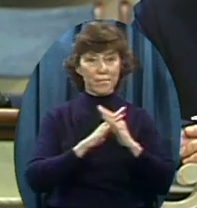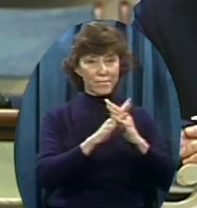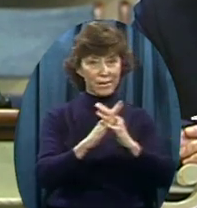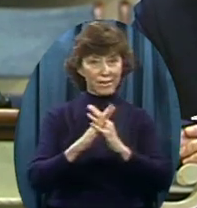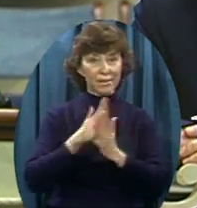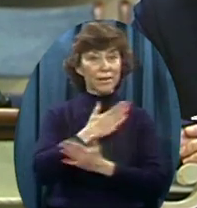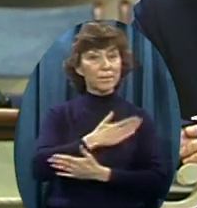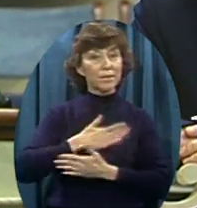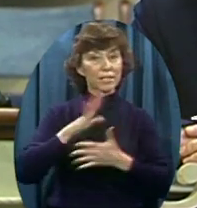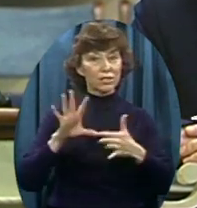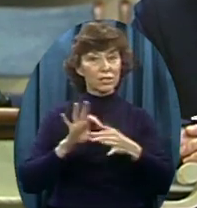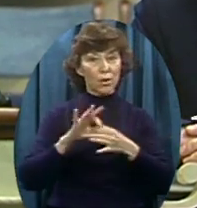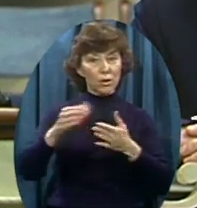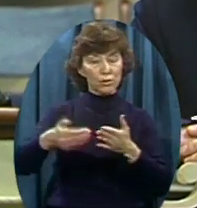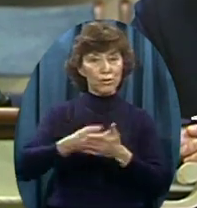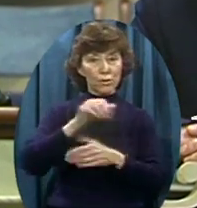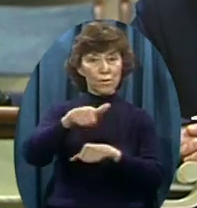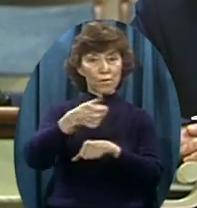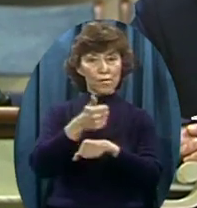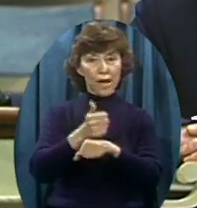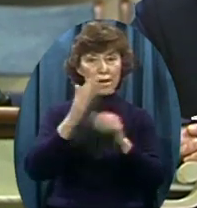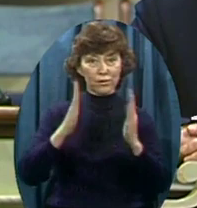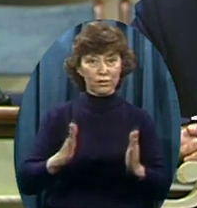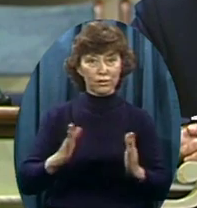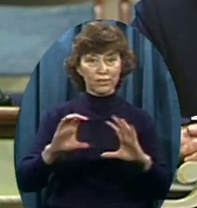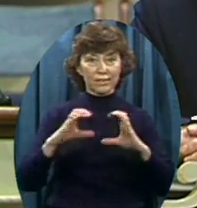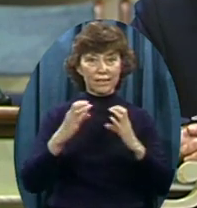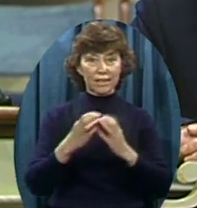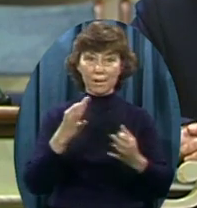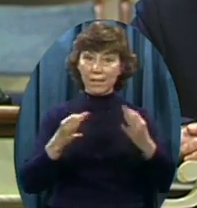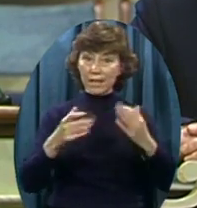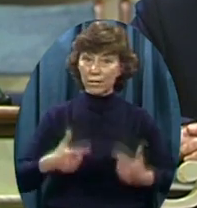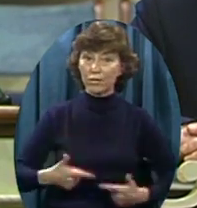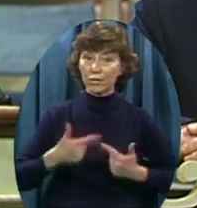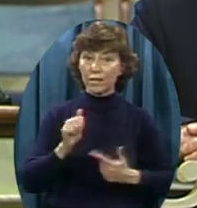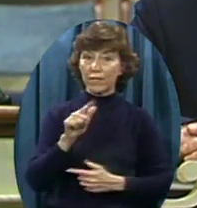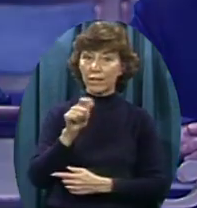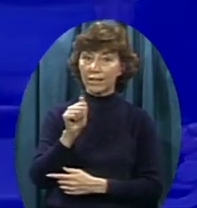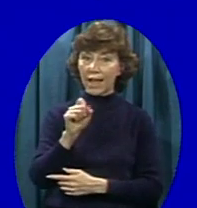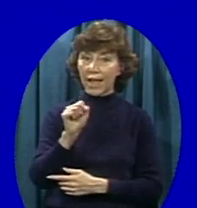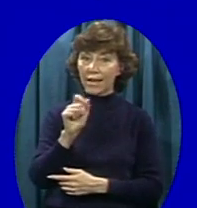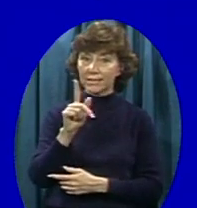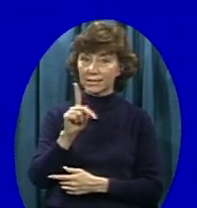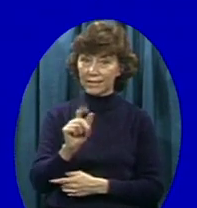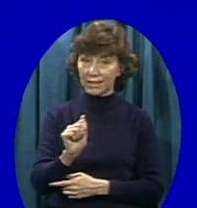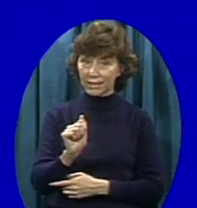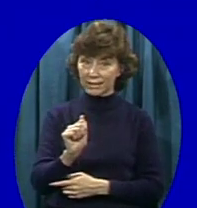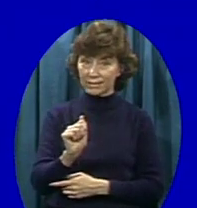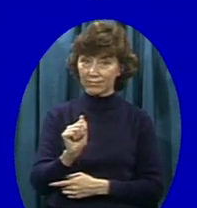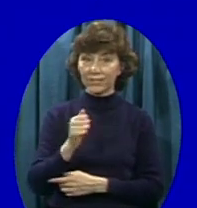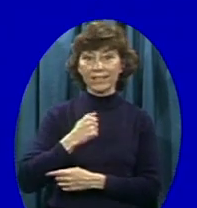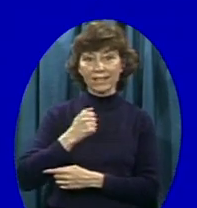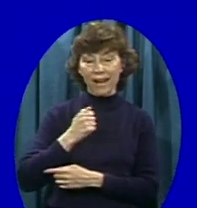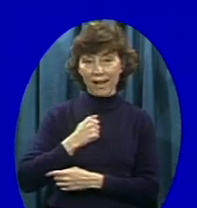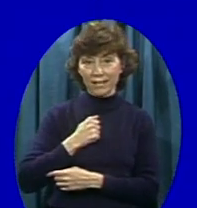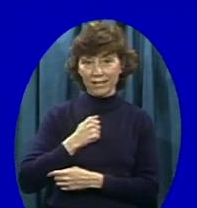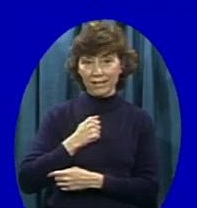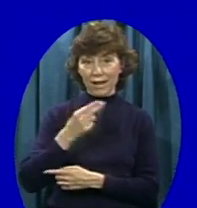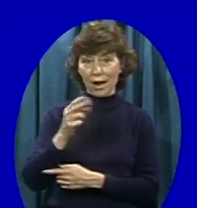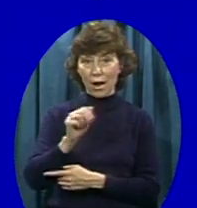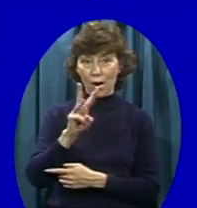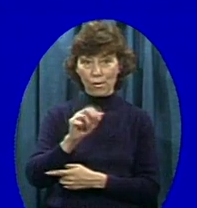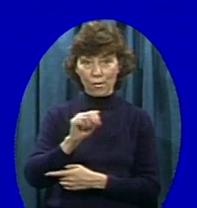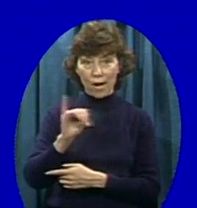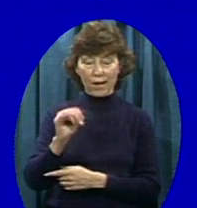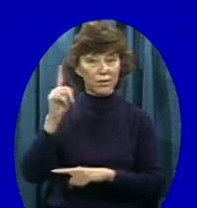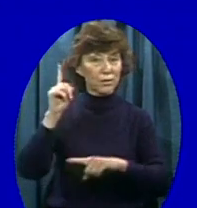New Founders Club Will you call me If you live in Hawaii Alaska, Canada That number won't work Write me Jerry Falwell In Inchburg, Virginia If